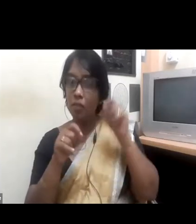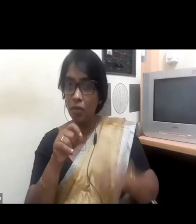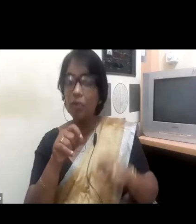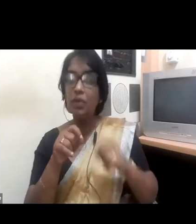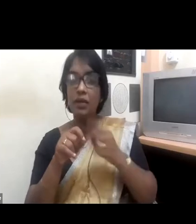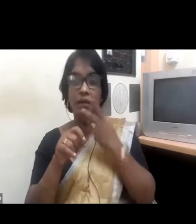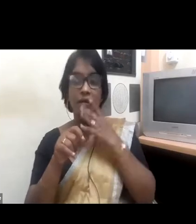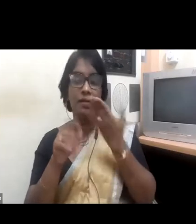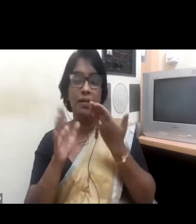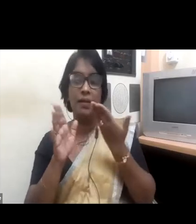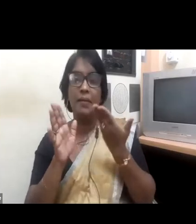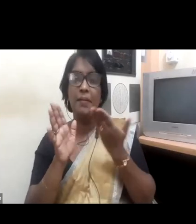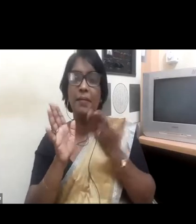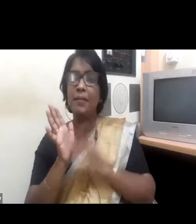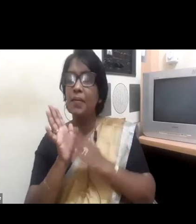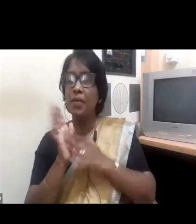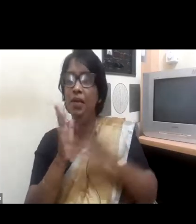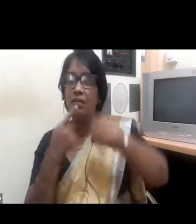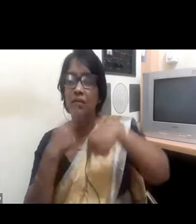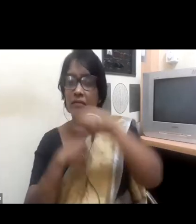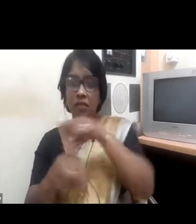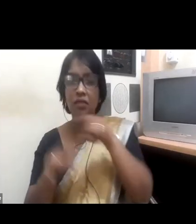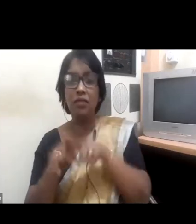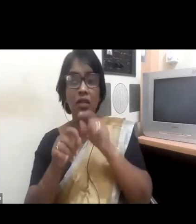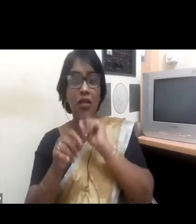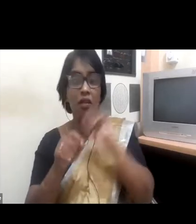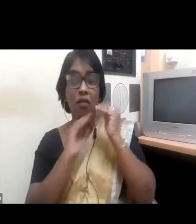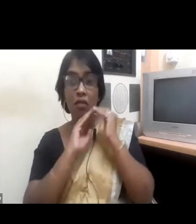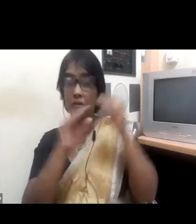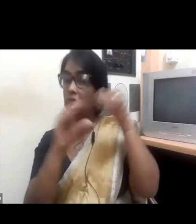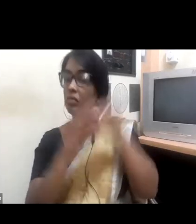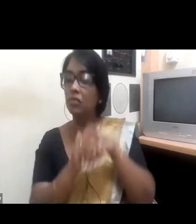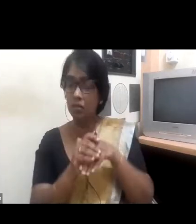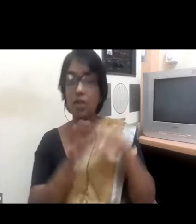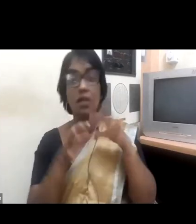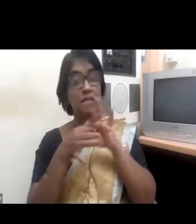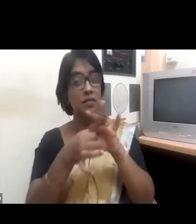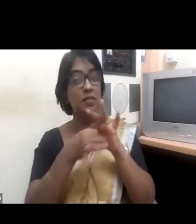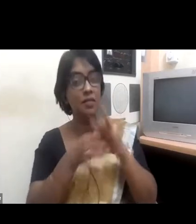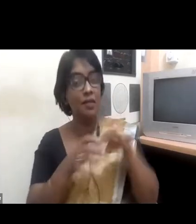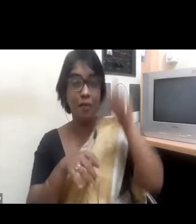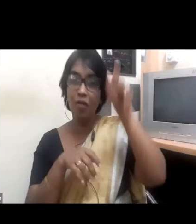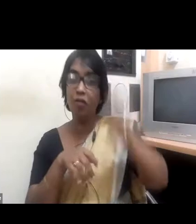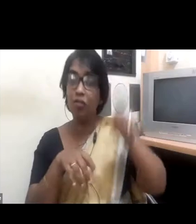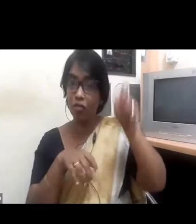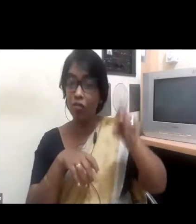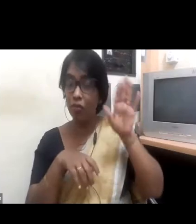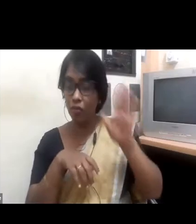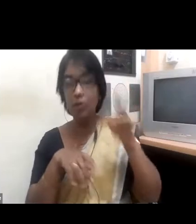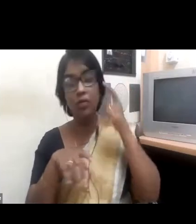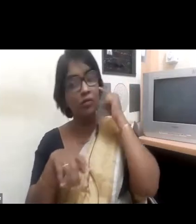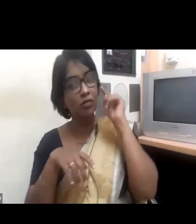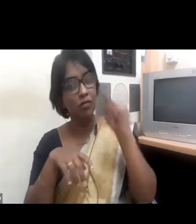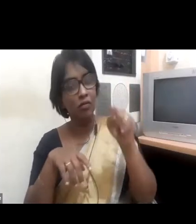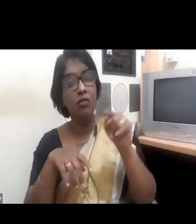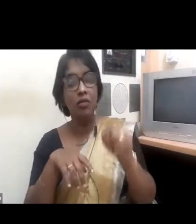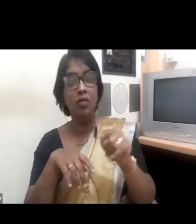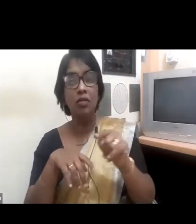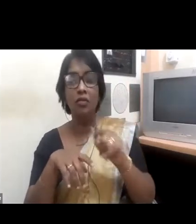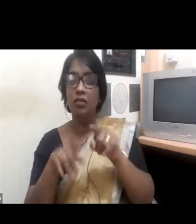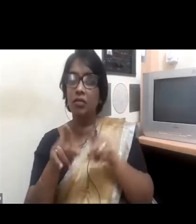the organization, and they are specialists or experts in their own domain.